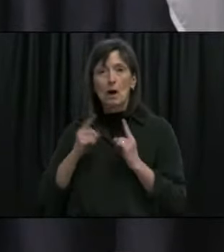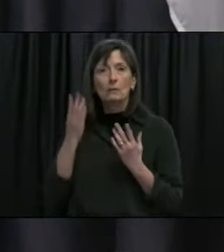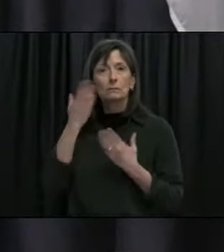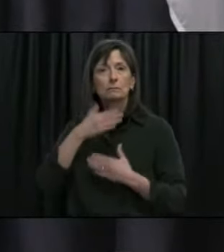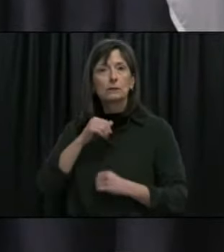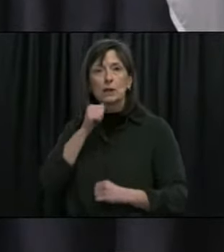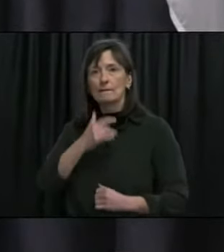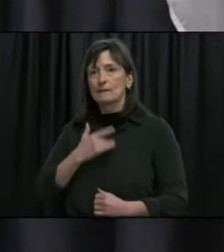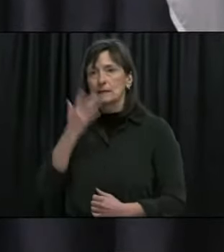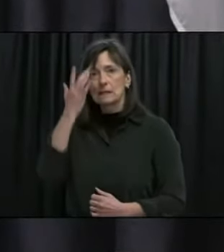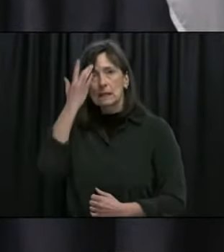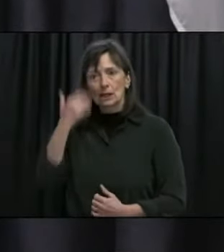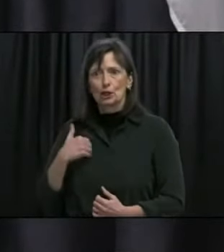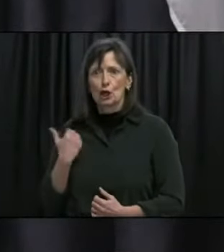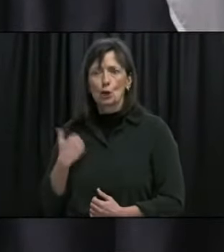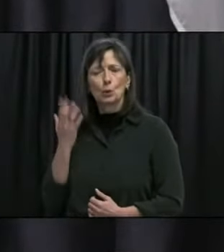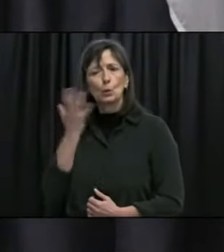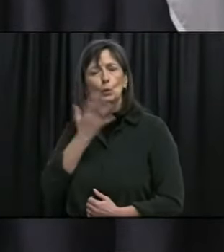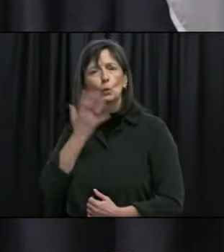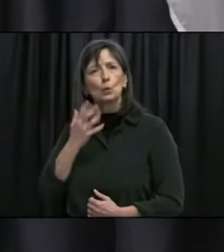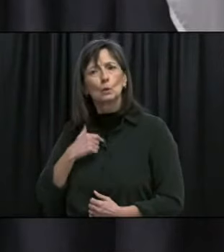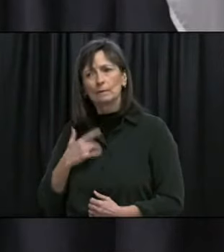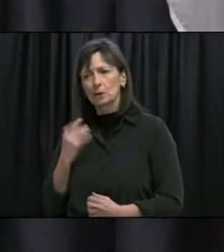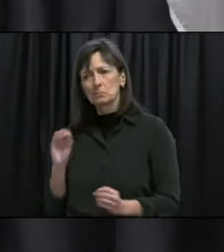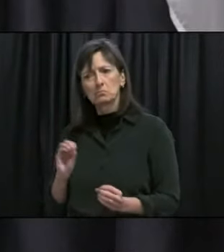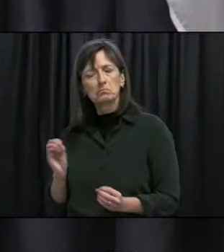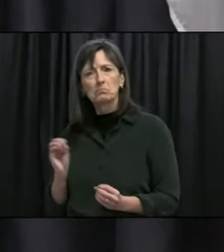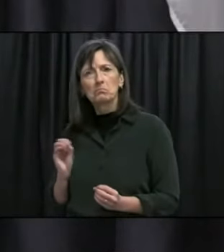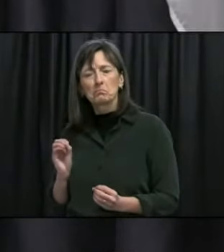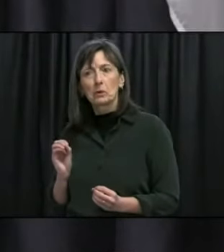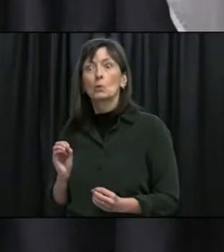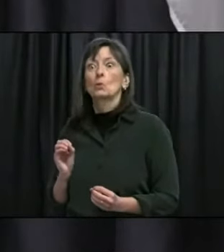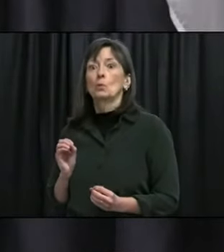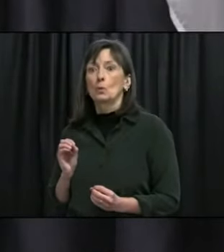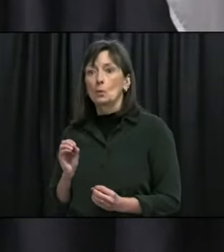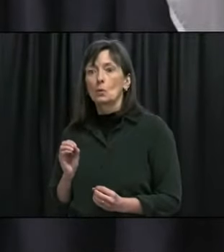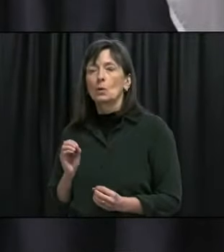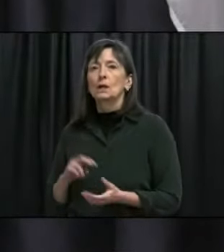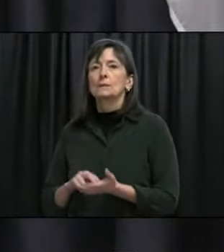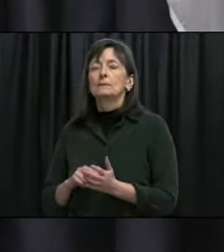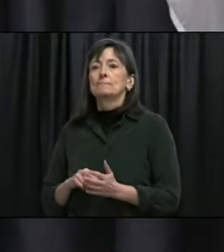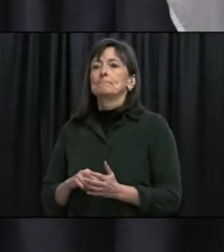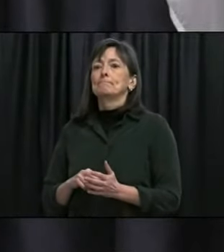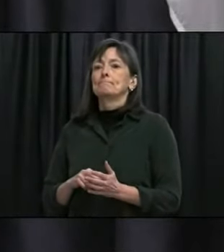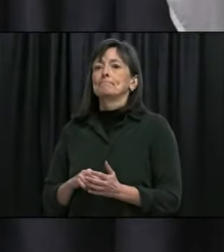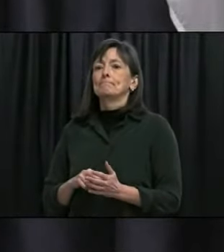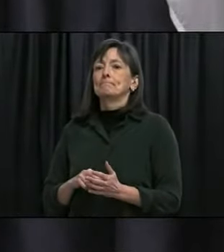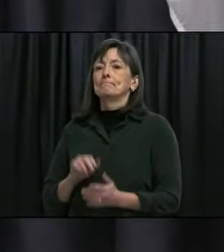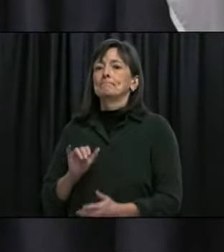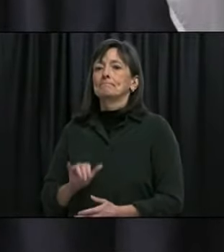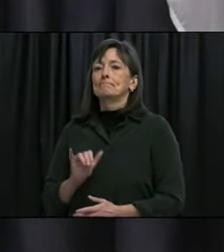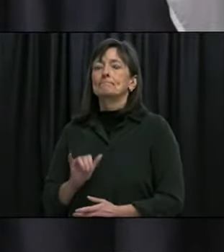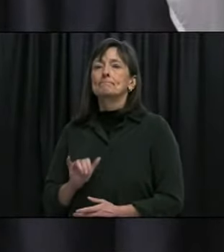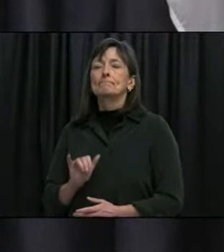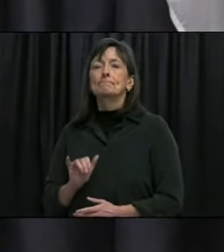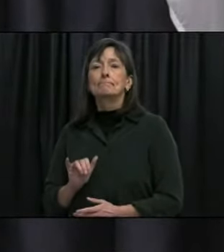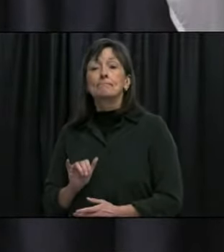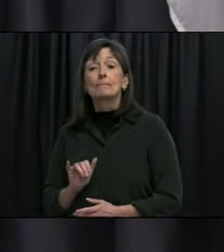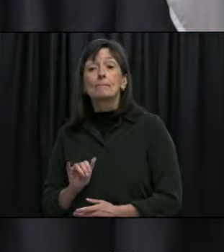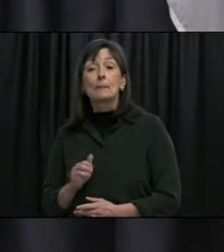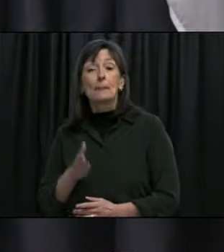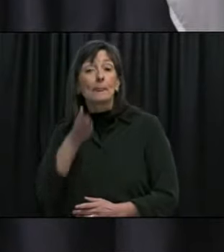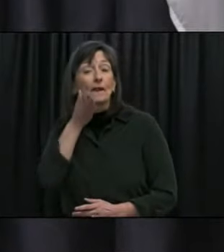especially in the younger population I think you know that gives us a lot of pause for thought when it comes to how we